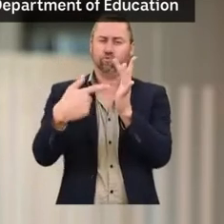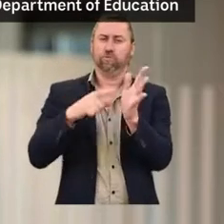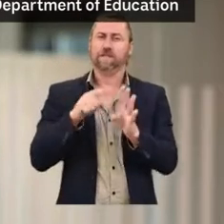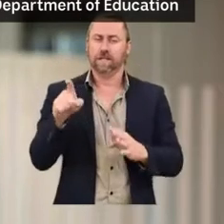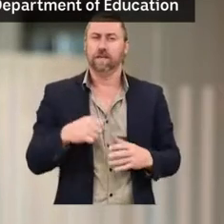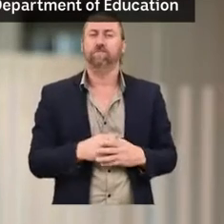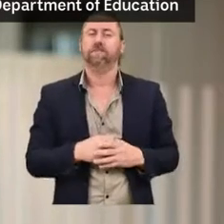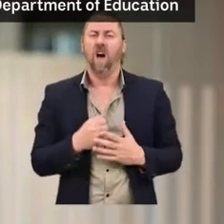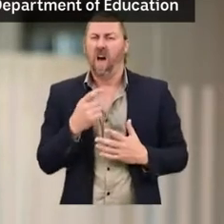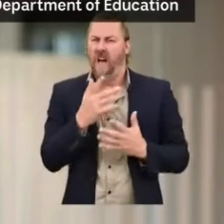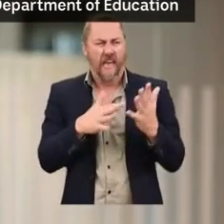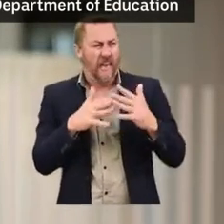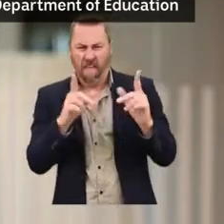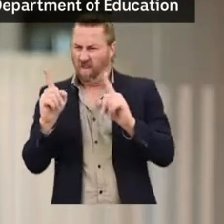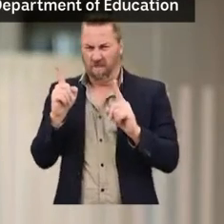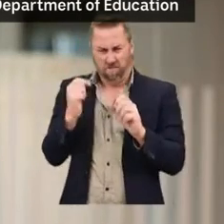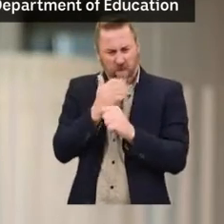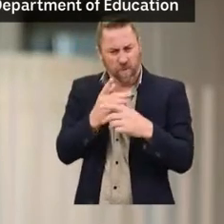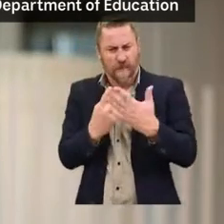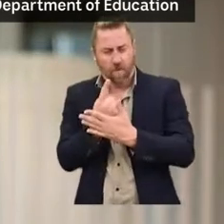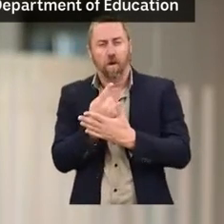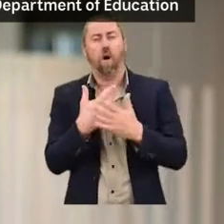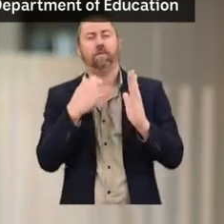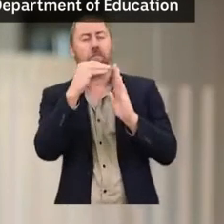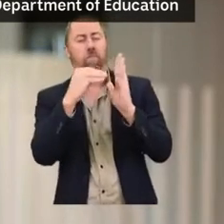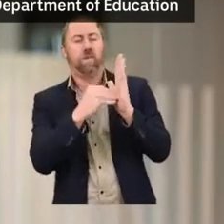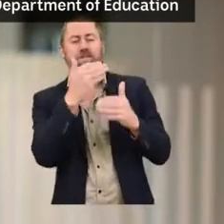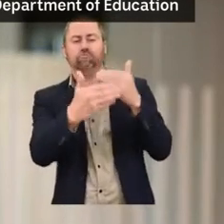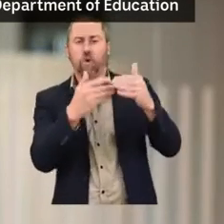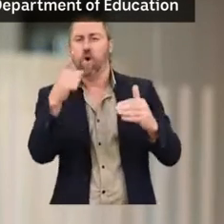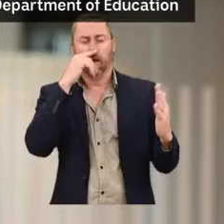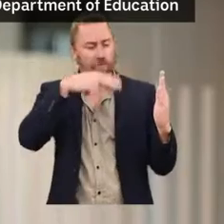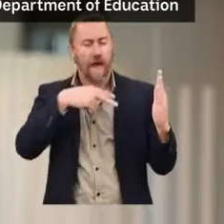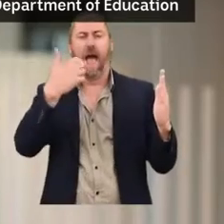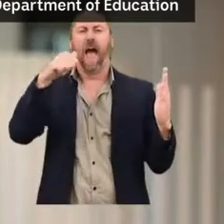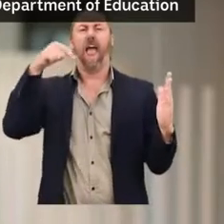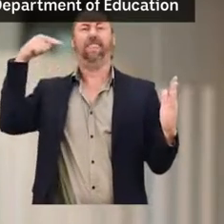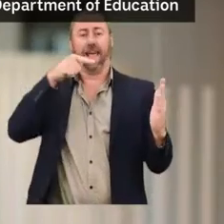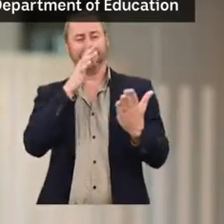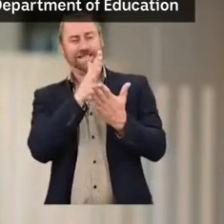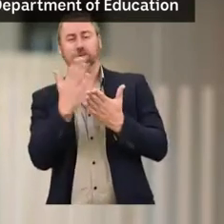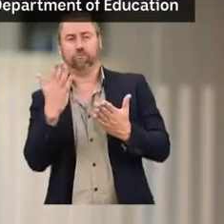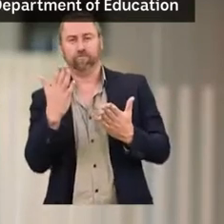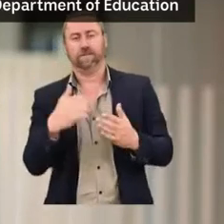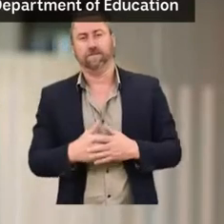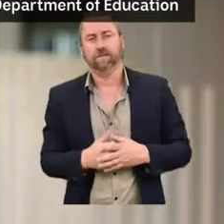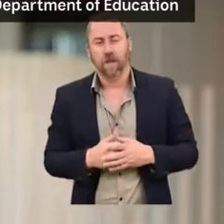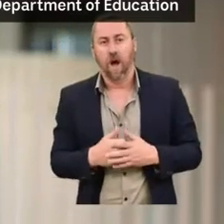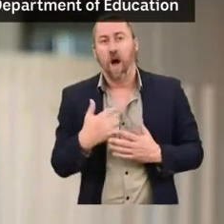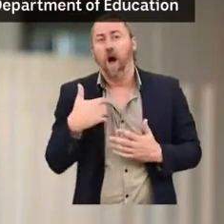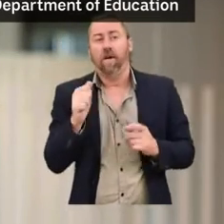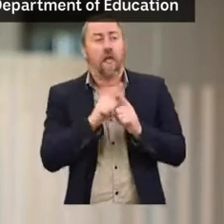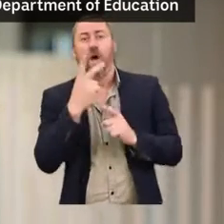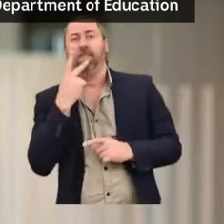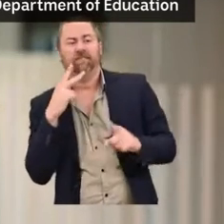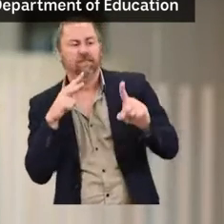has a range of policies and processes in place to support you. The department's integrity plan reflects our zero tolerance